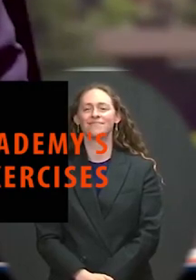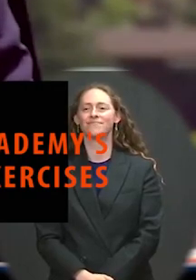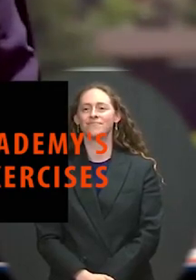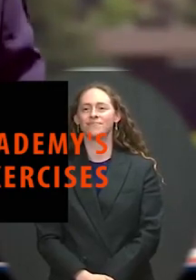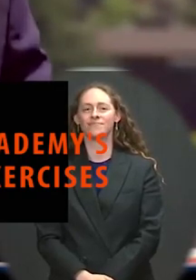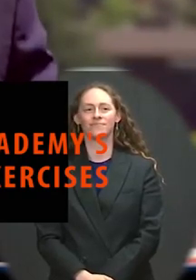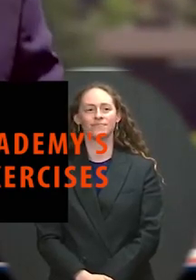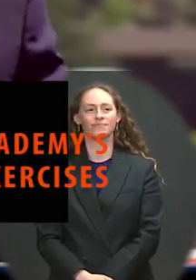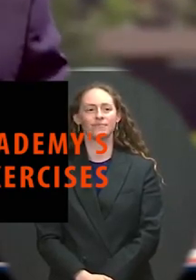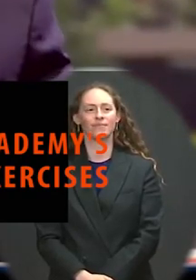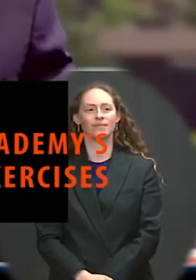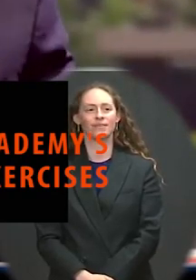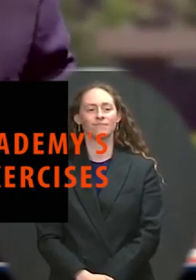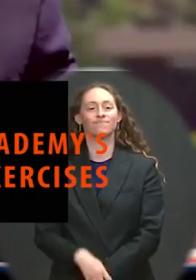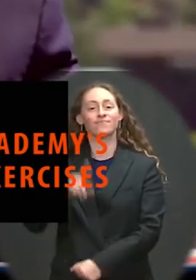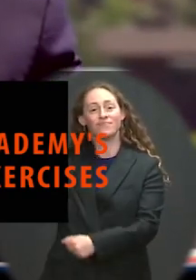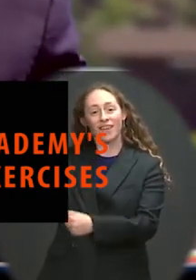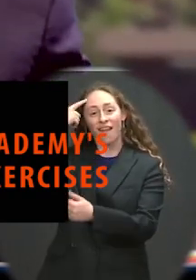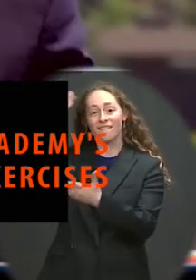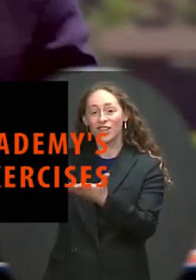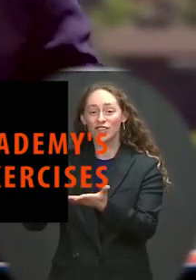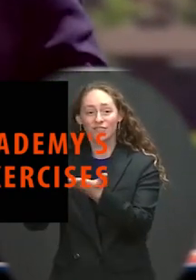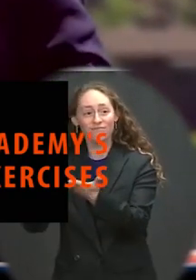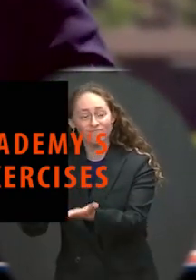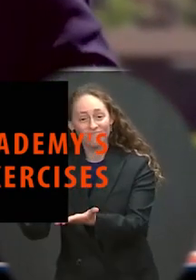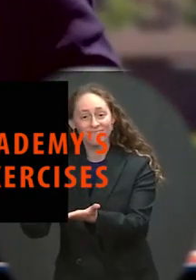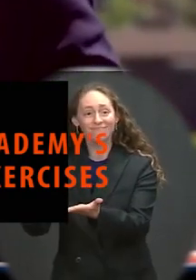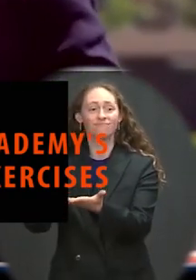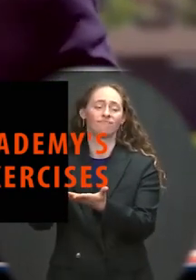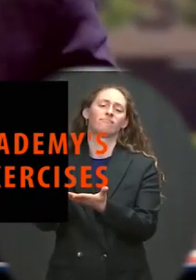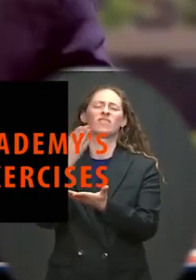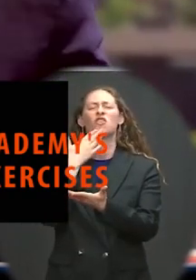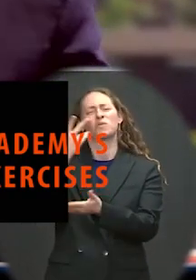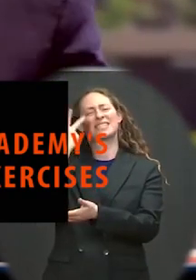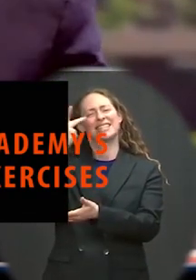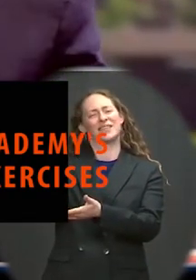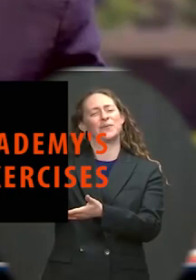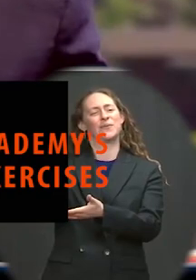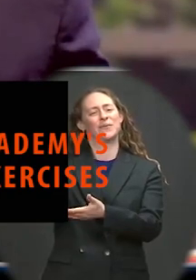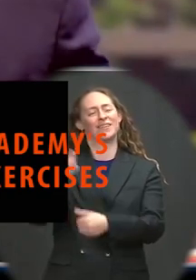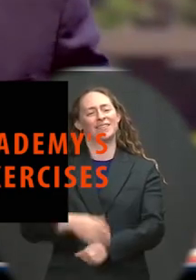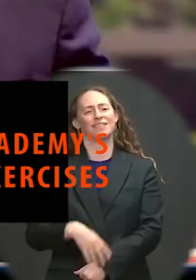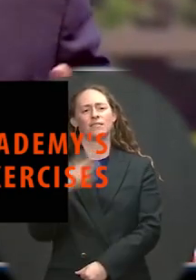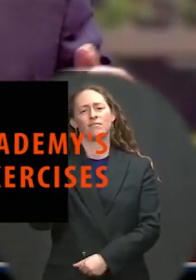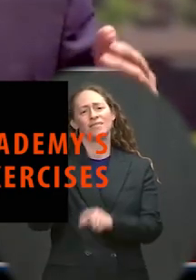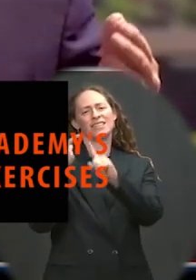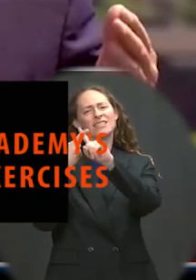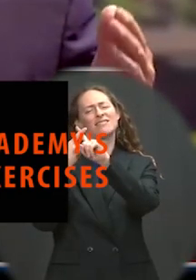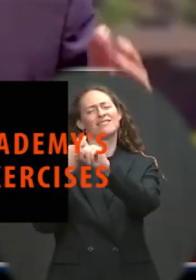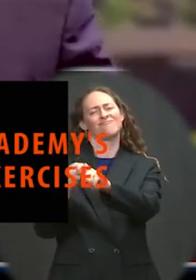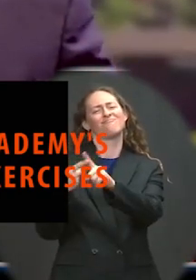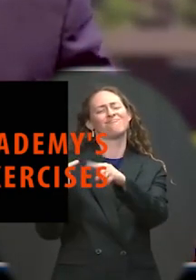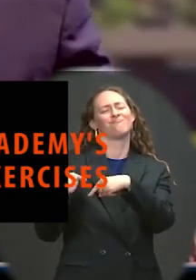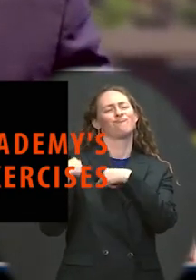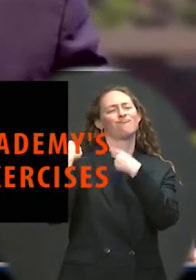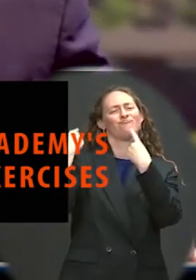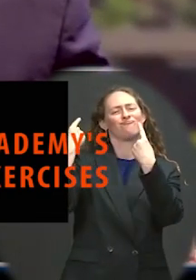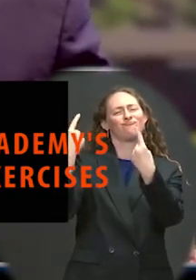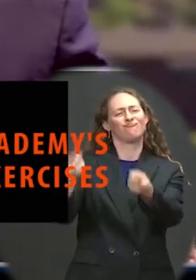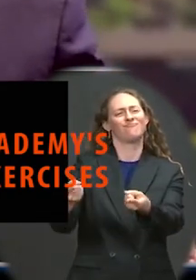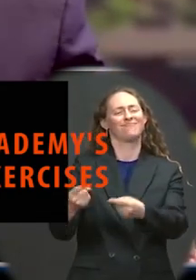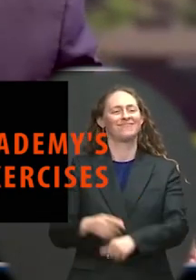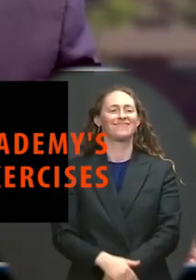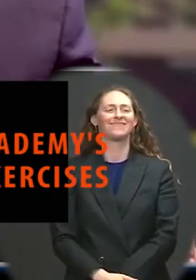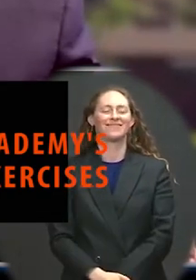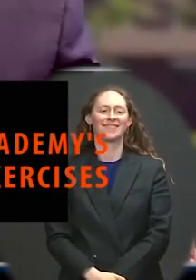Governor Lamont, it's good to see you, man. You've been a good friend a long time, and I understand the senior senator from this state for a long